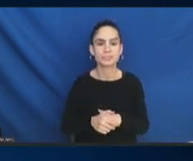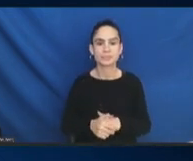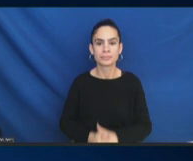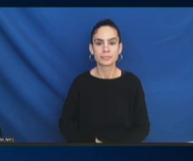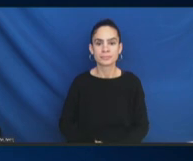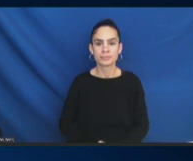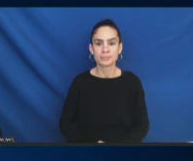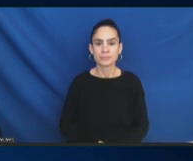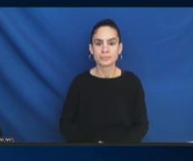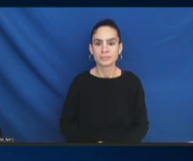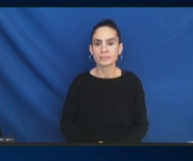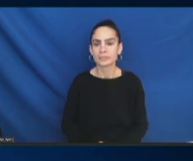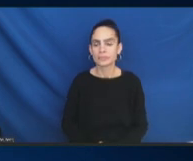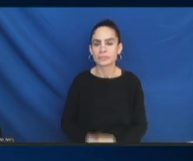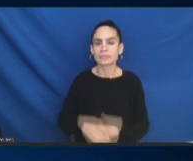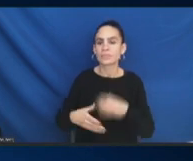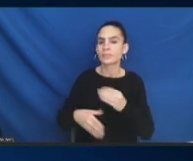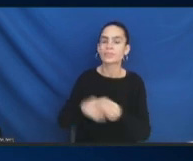Carrie,